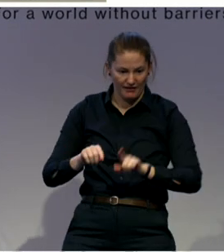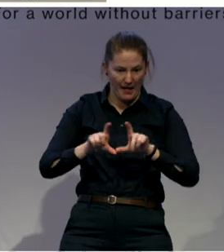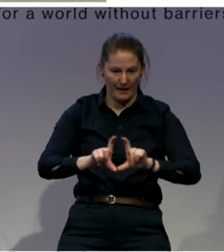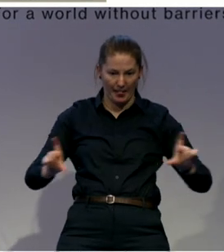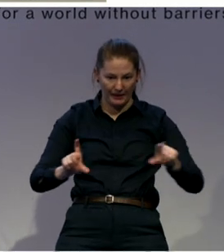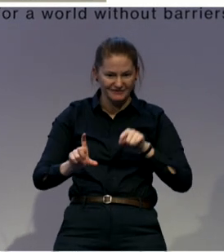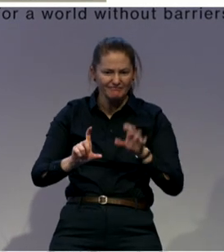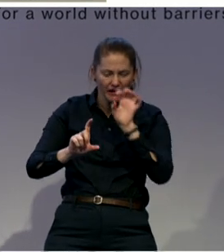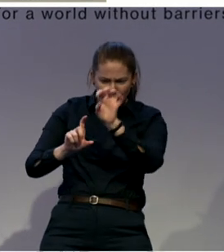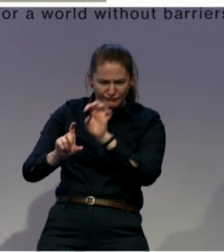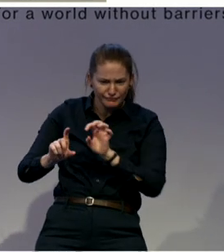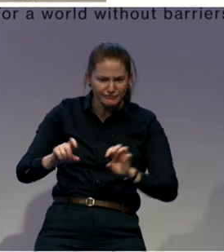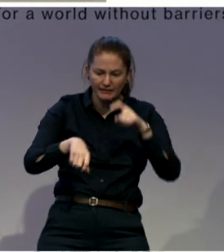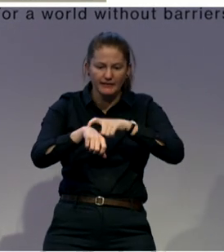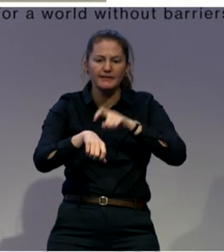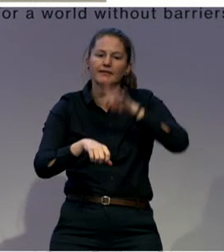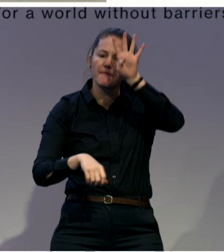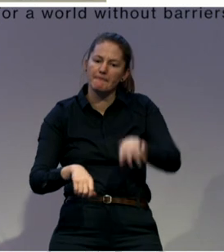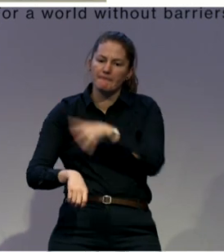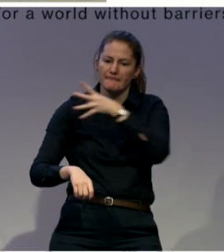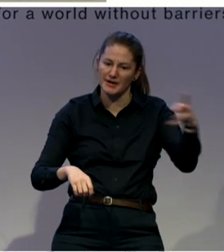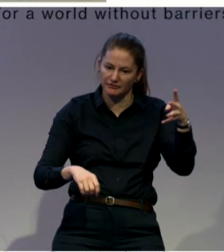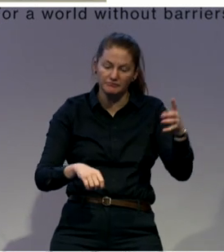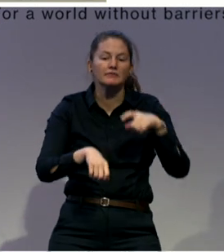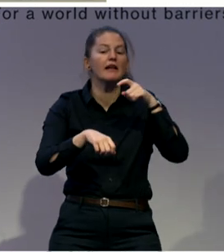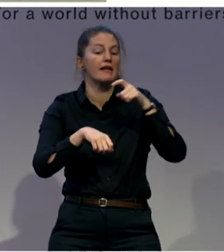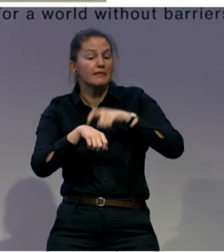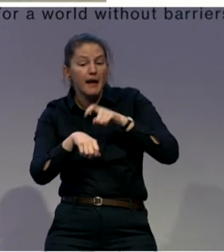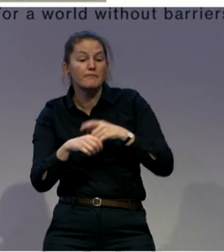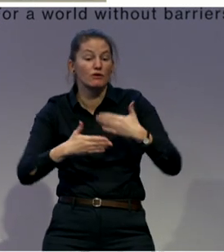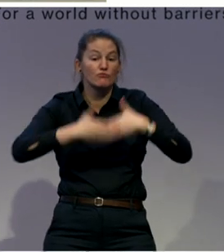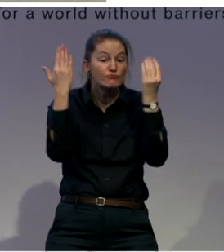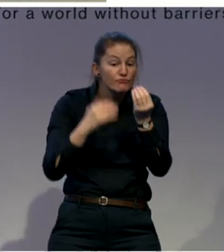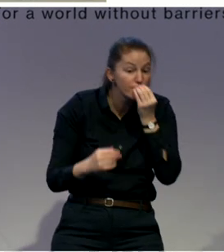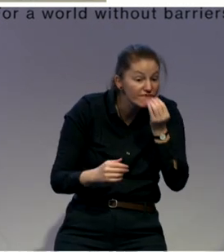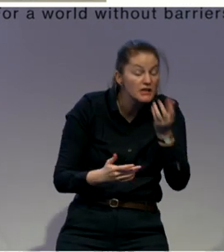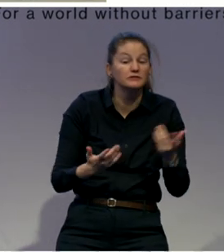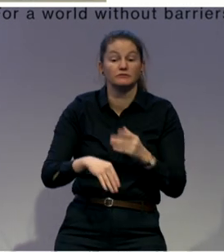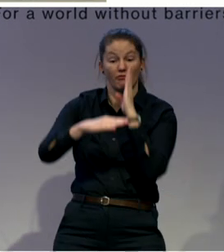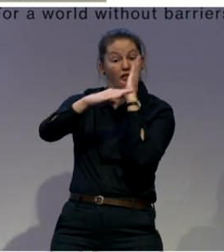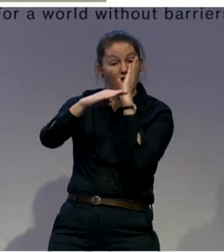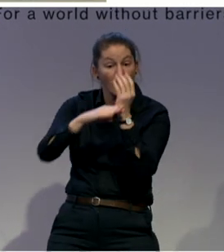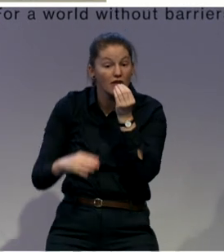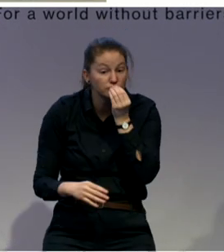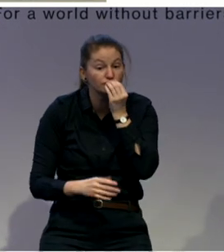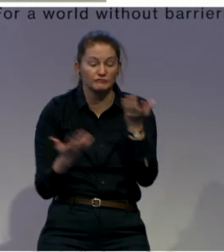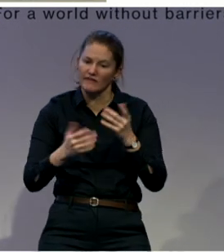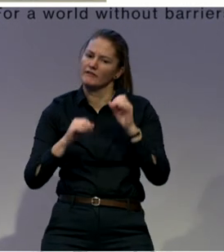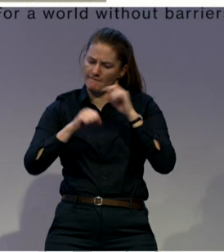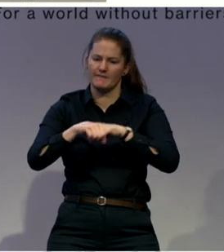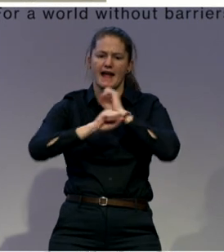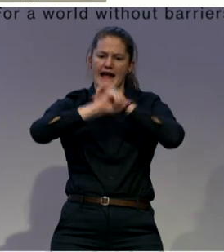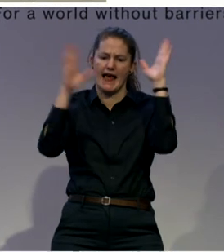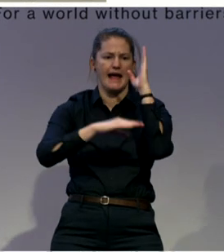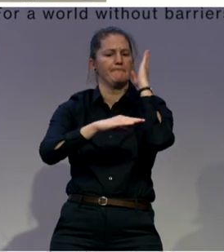in the morning, then at 12 you have lunch, and then you can go for dinner at 7 and then between 7 and 10 you need to be